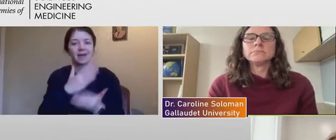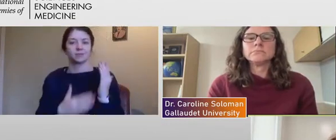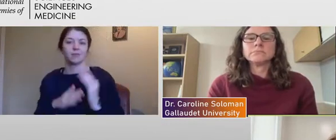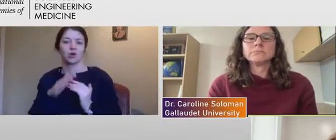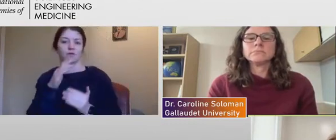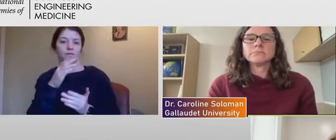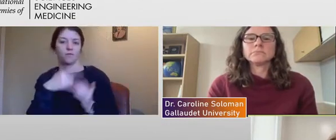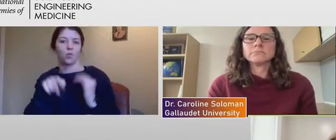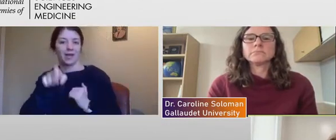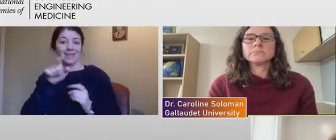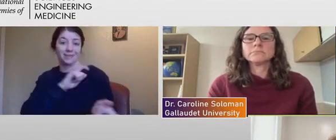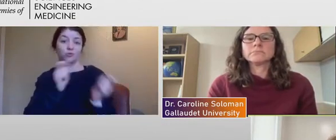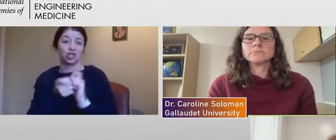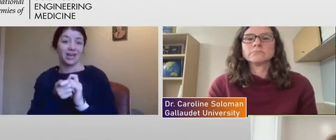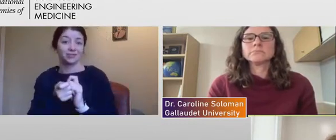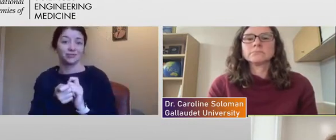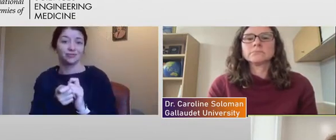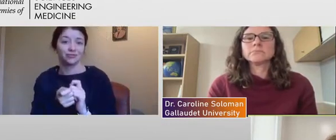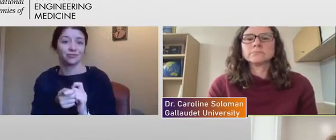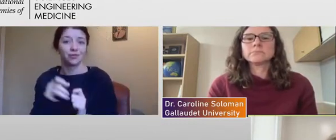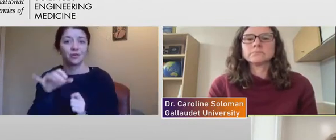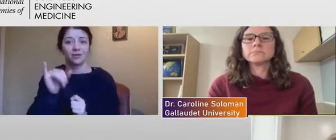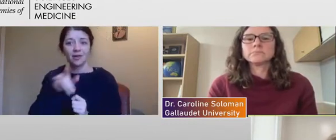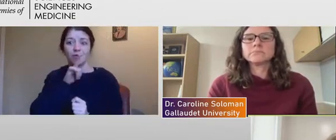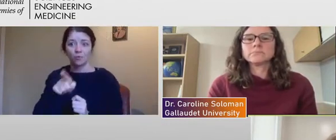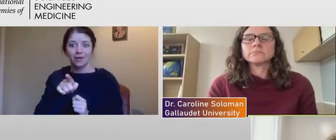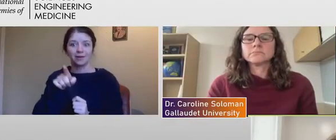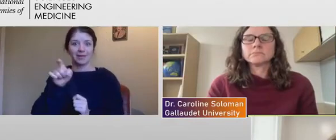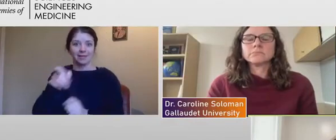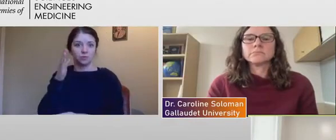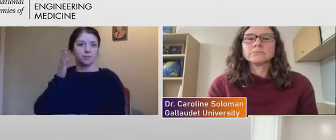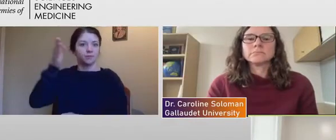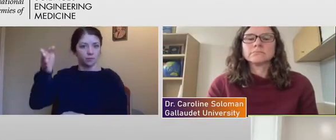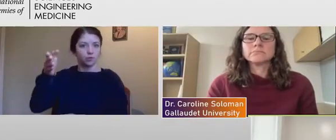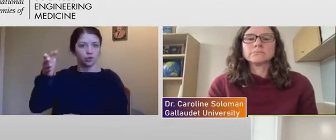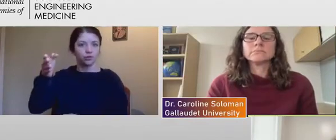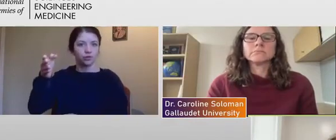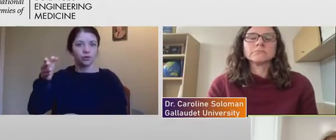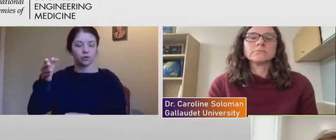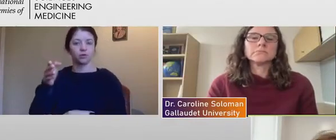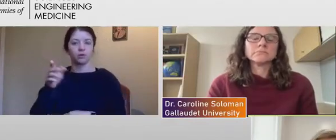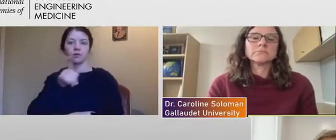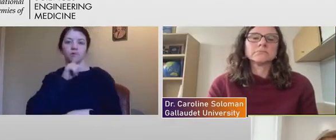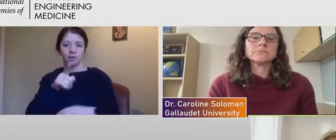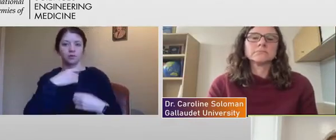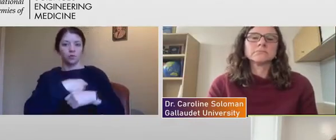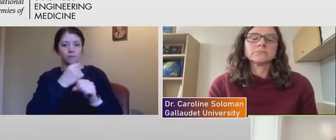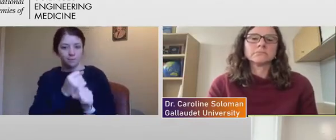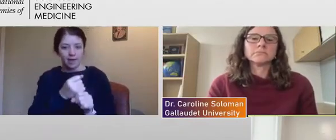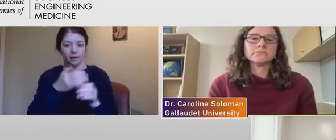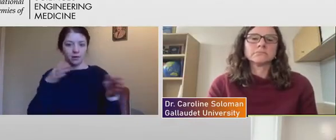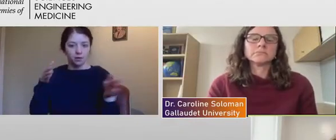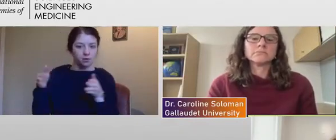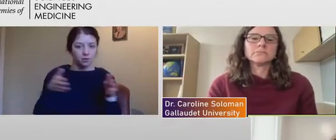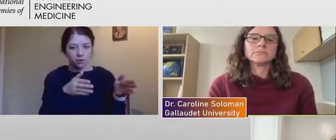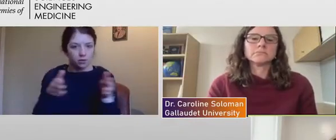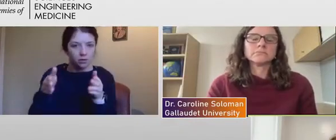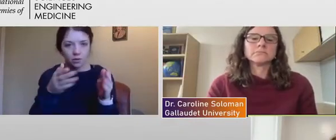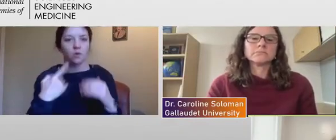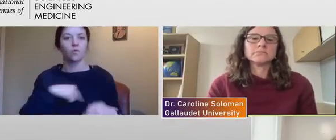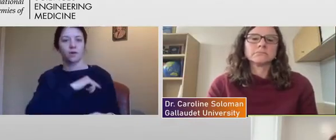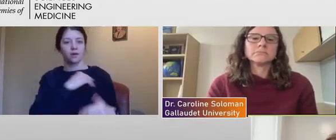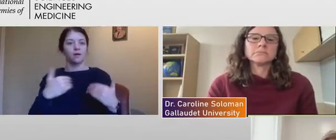That really needs to, to be the future is to create a pathway where we have more